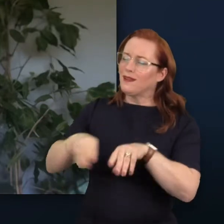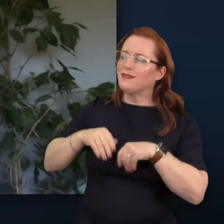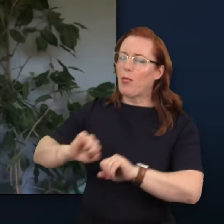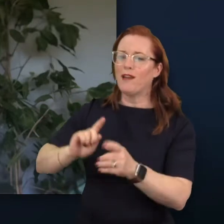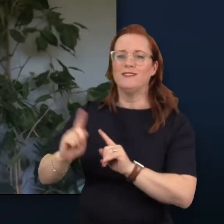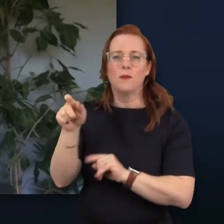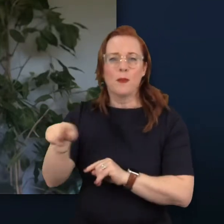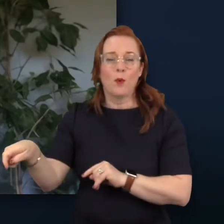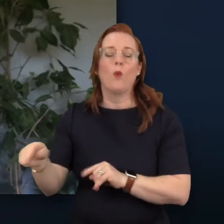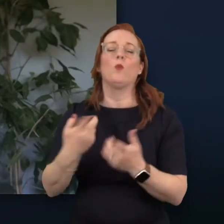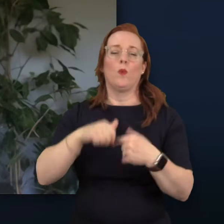that we can gain together.